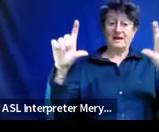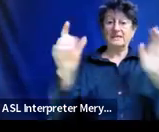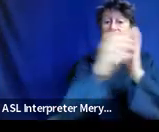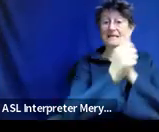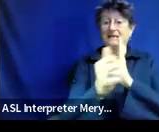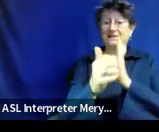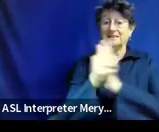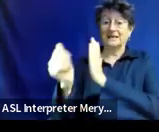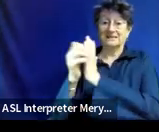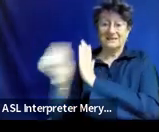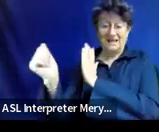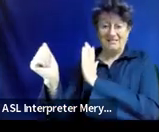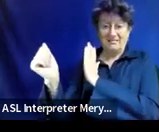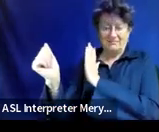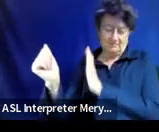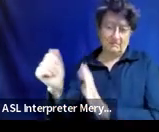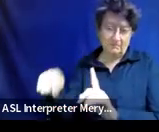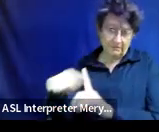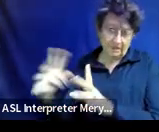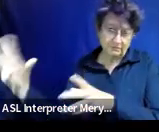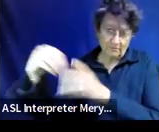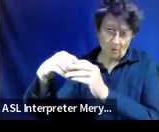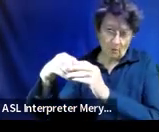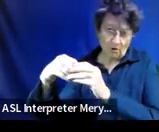that go into getting there.